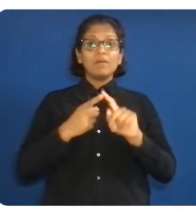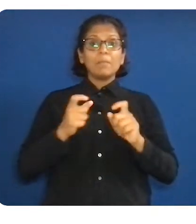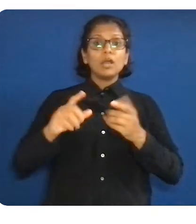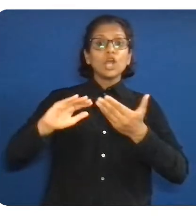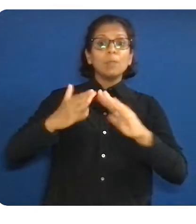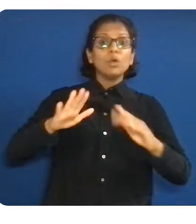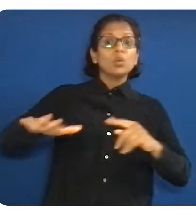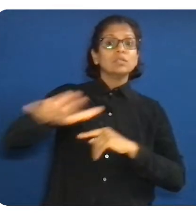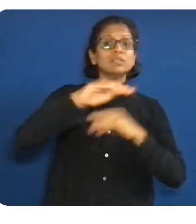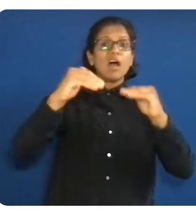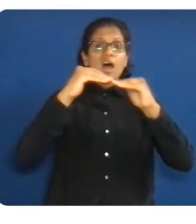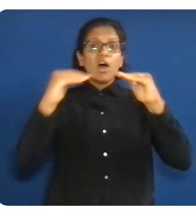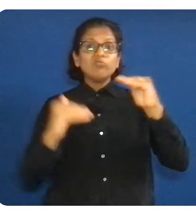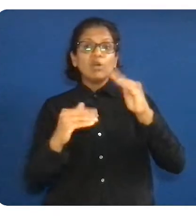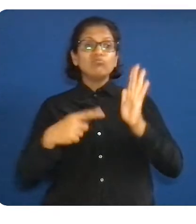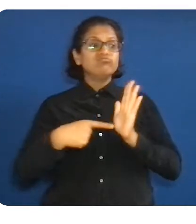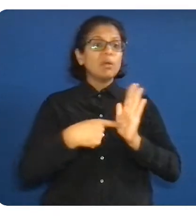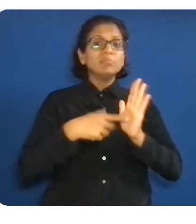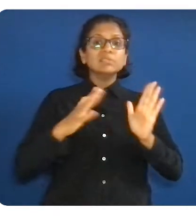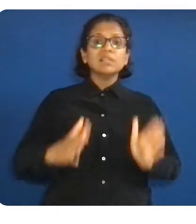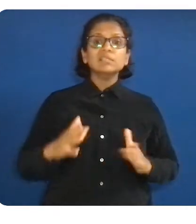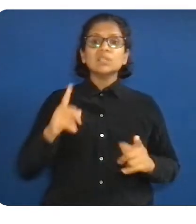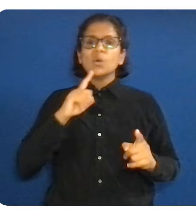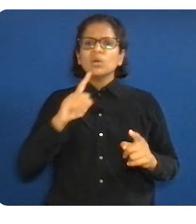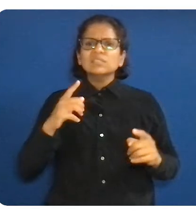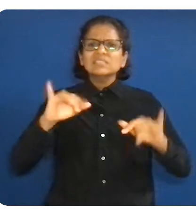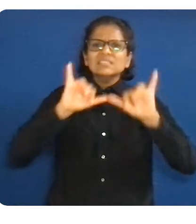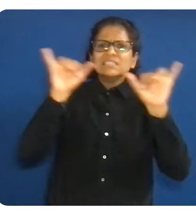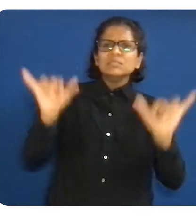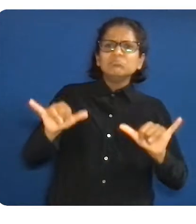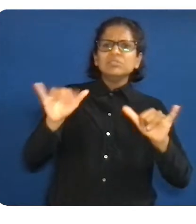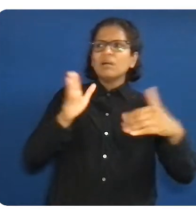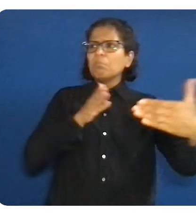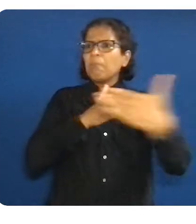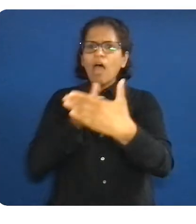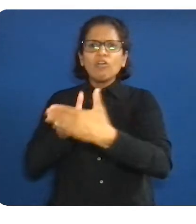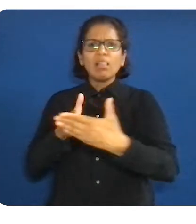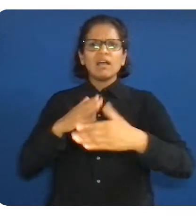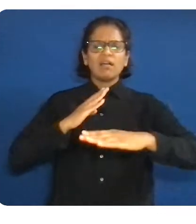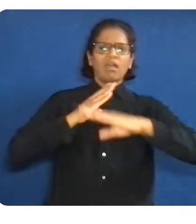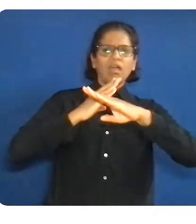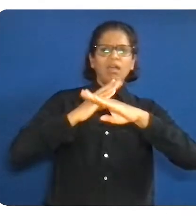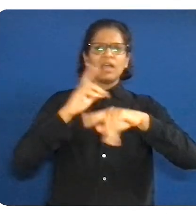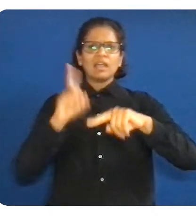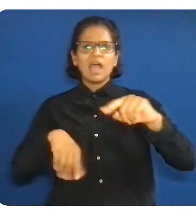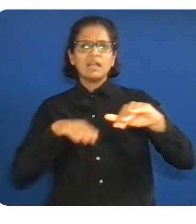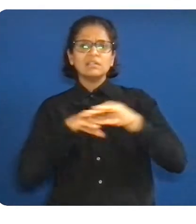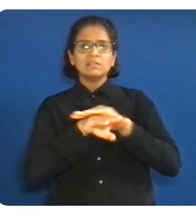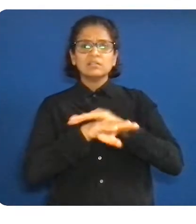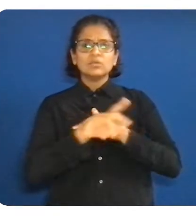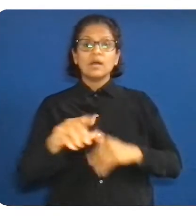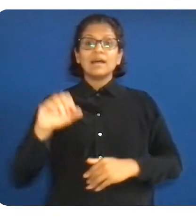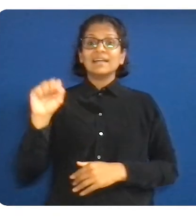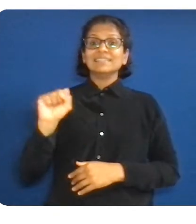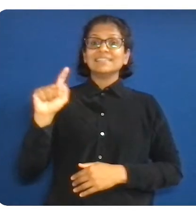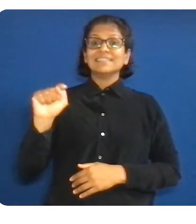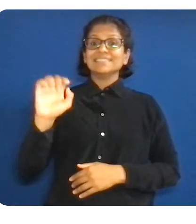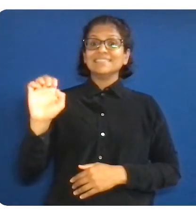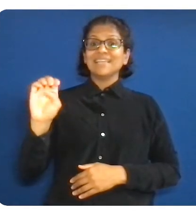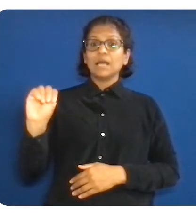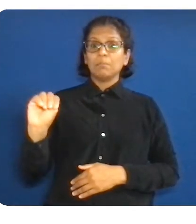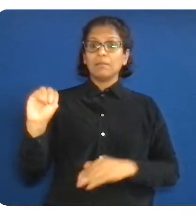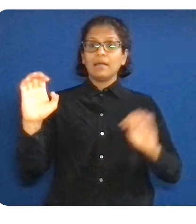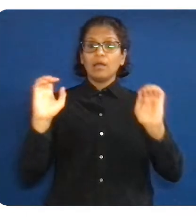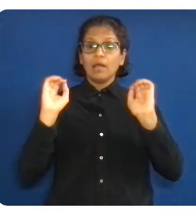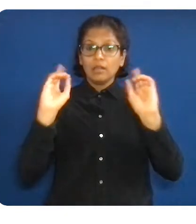education or access to high-speed internet that disrupt the pathway to tech careers. And for